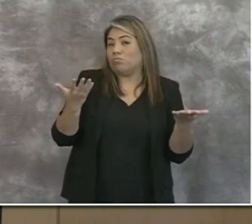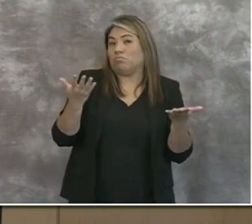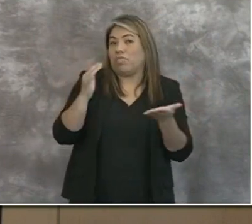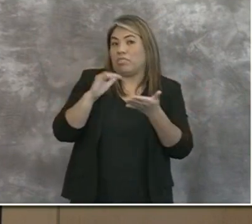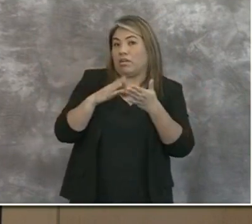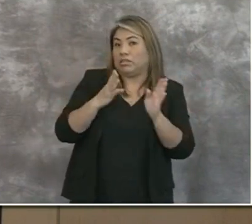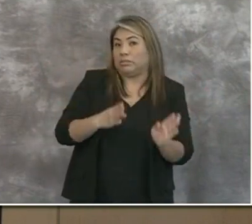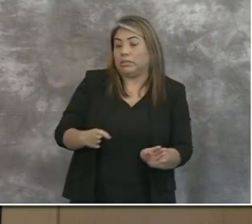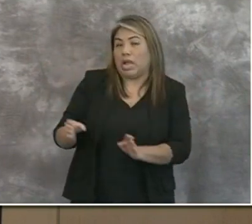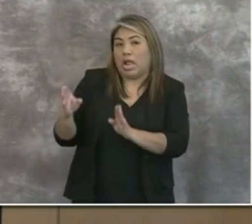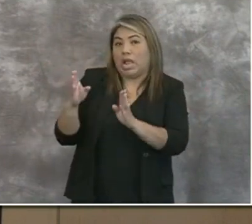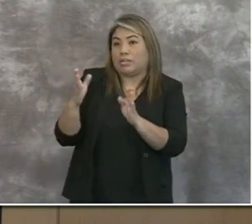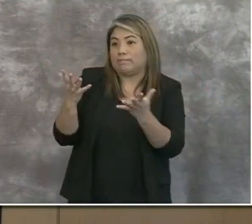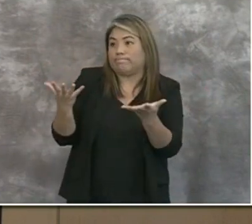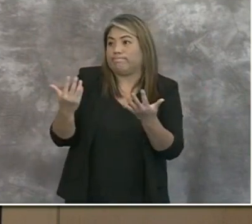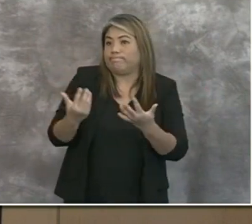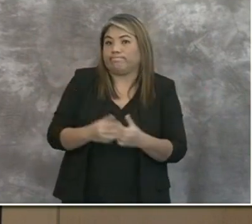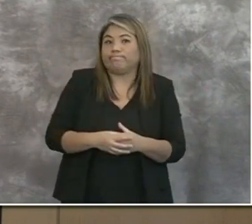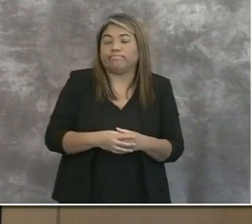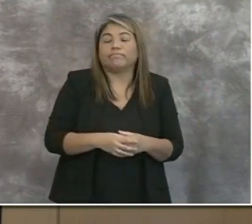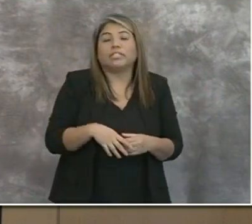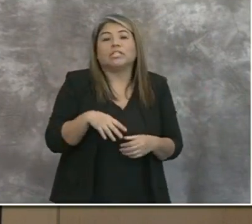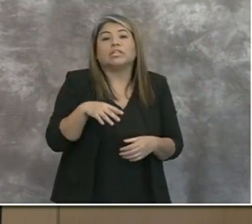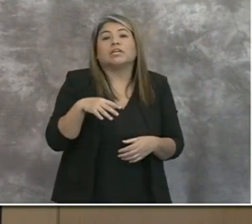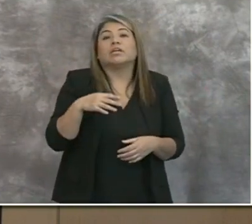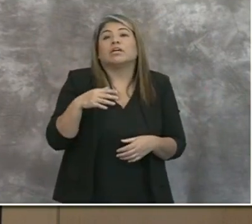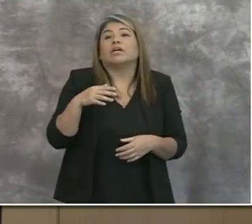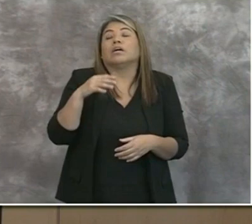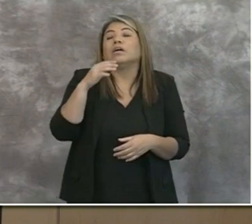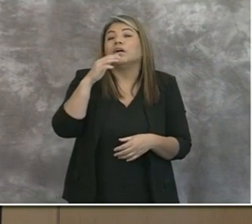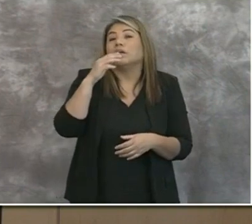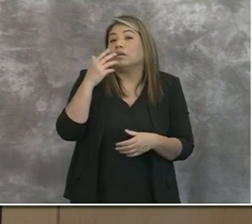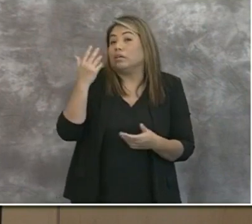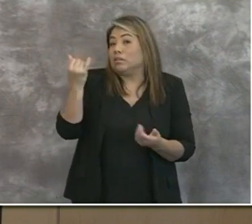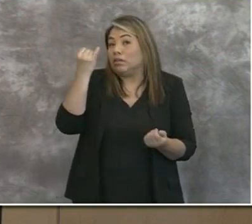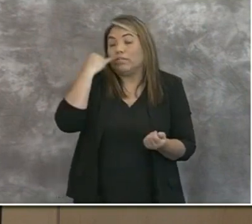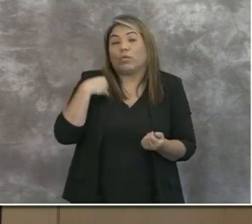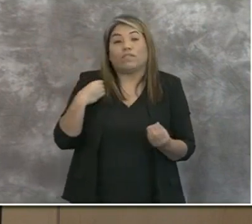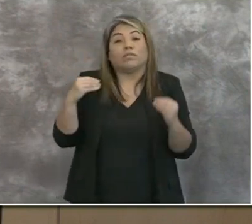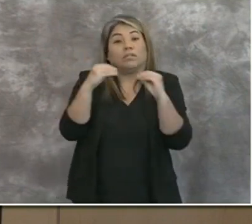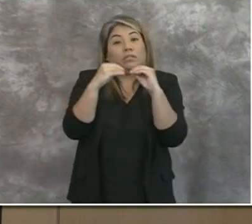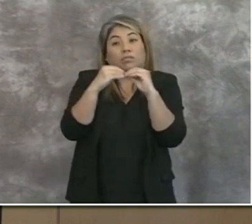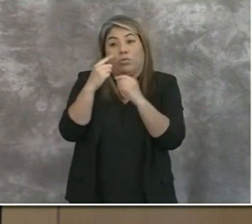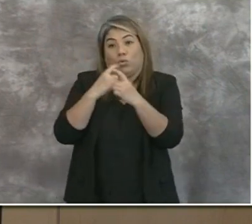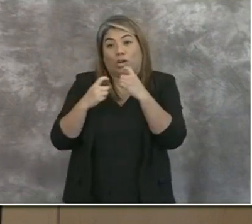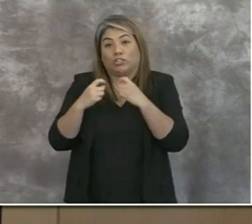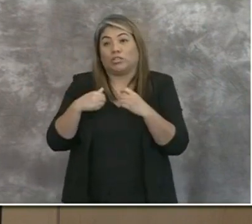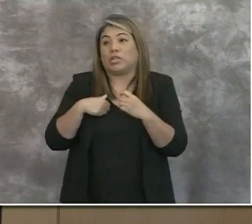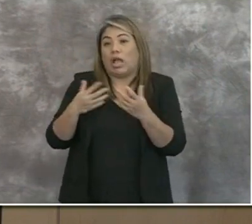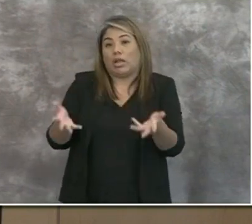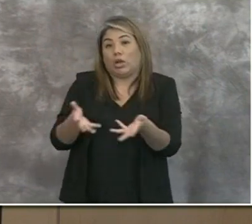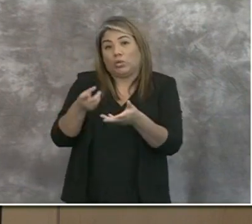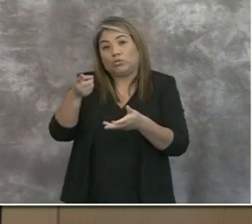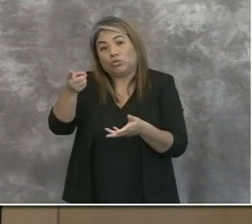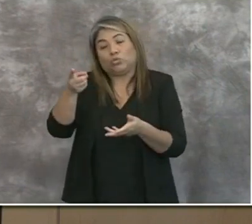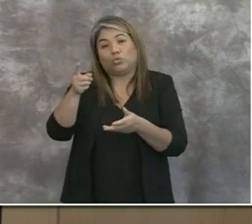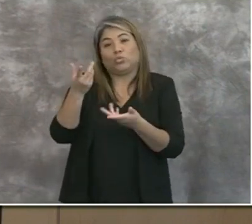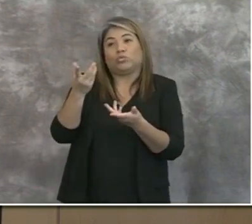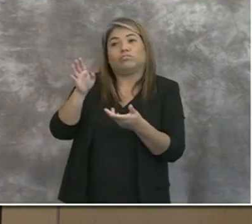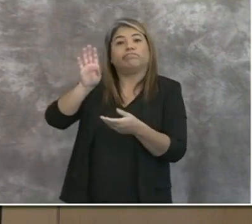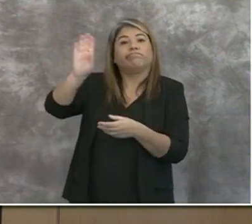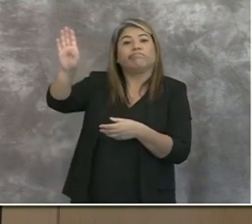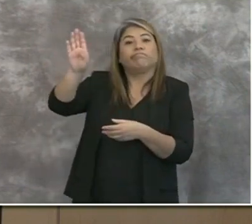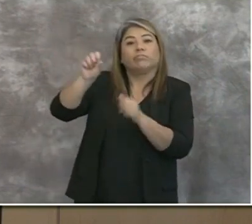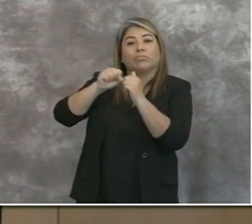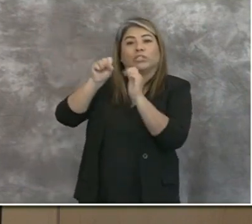plan as of today. If you have further questions, I would encourage you to inquire at the